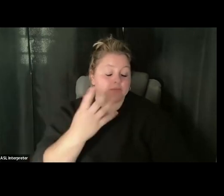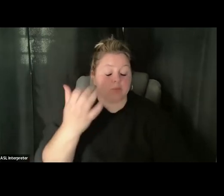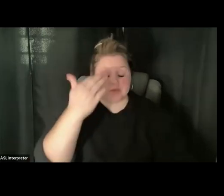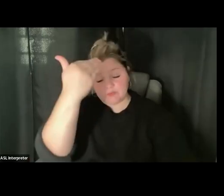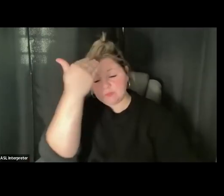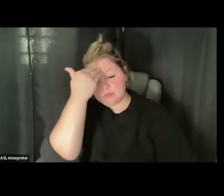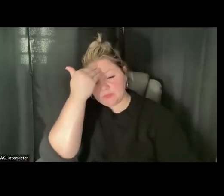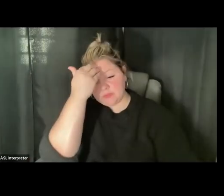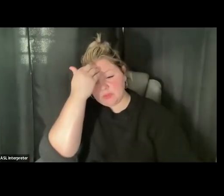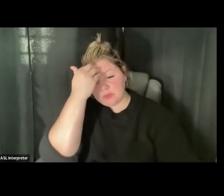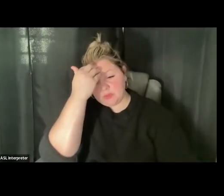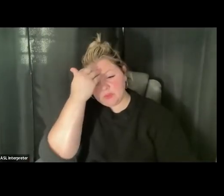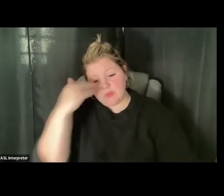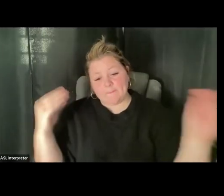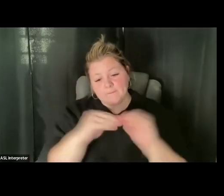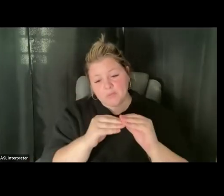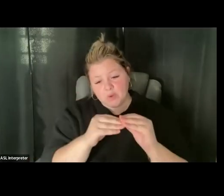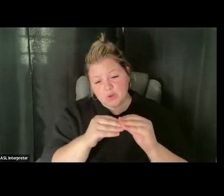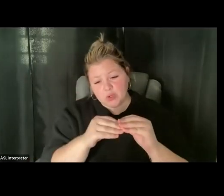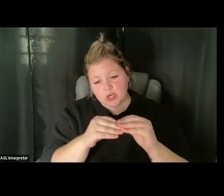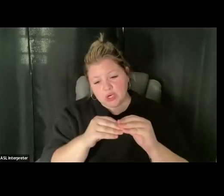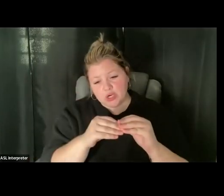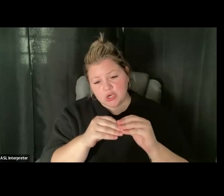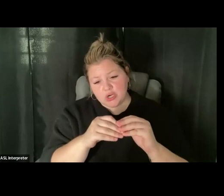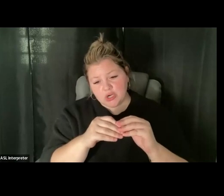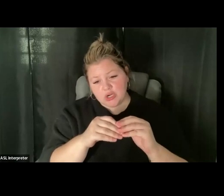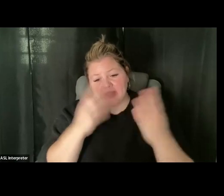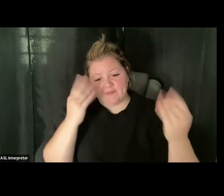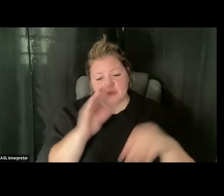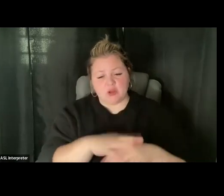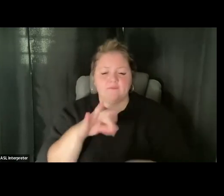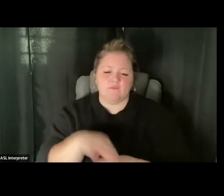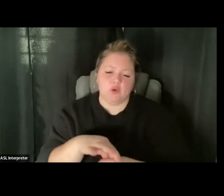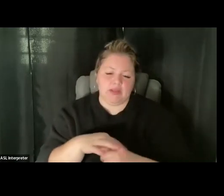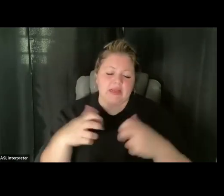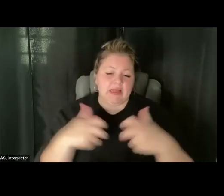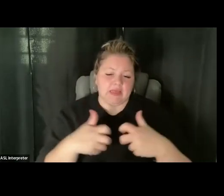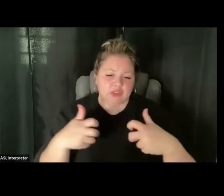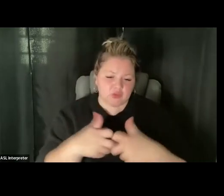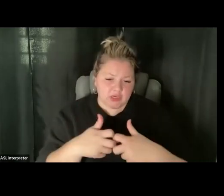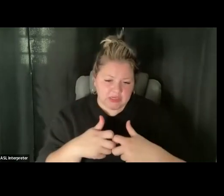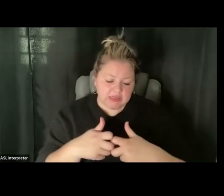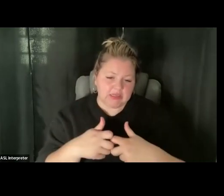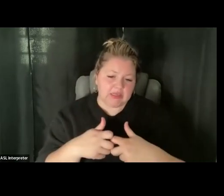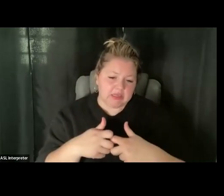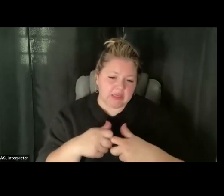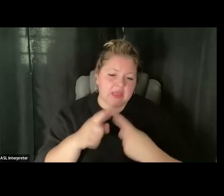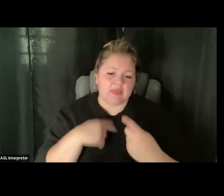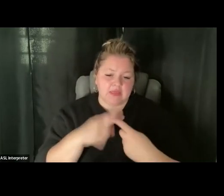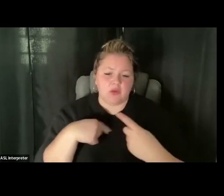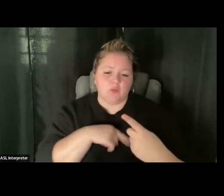voting electronically. And I think we'll ask that first and then we'll have different questions specifically about